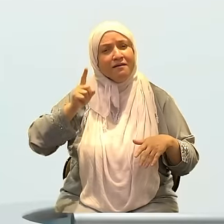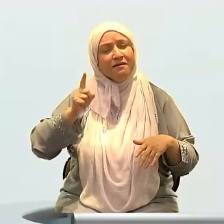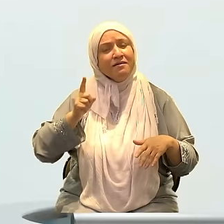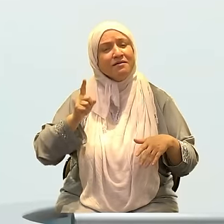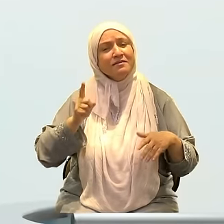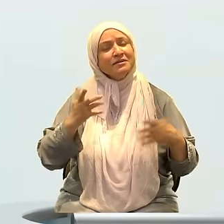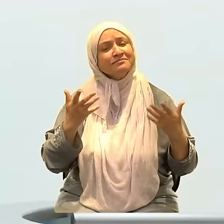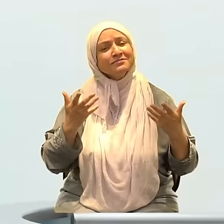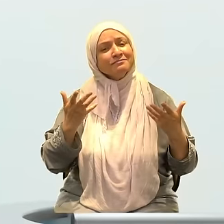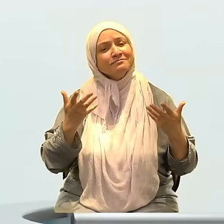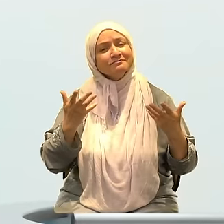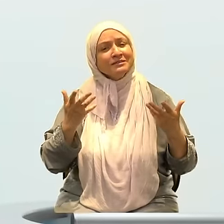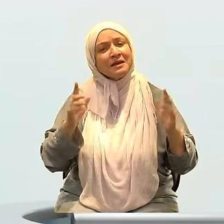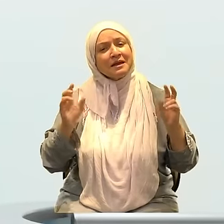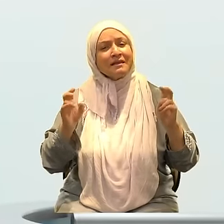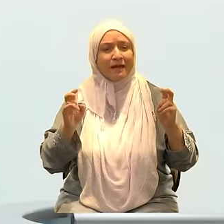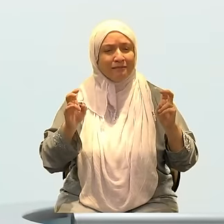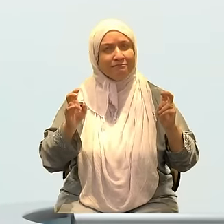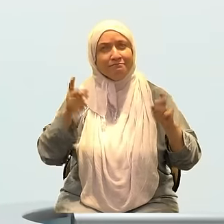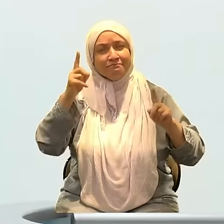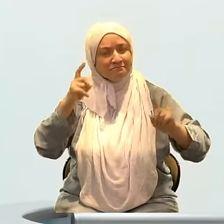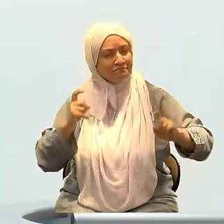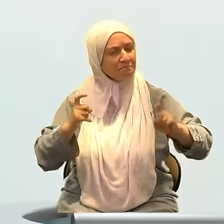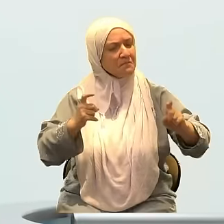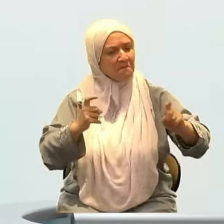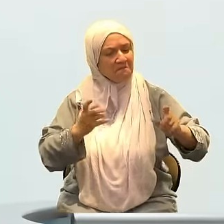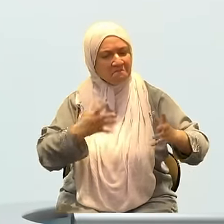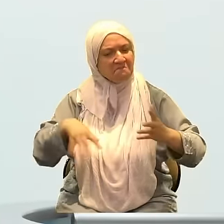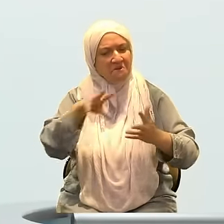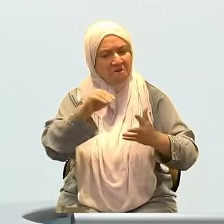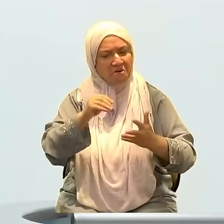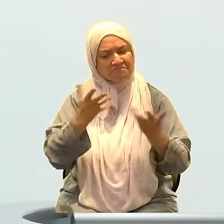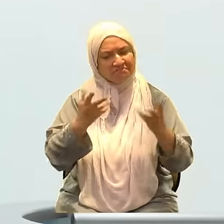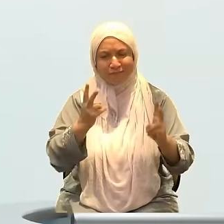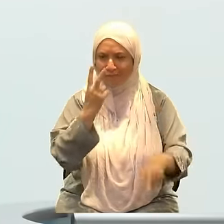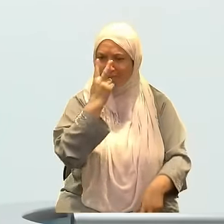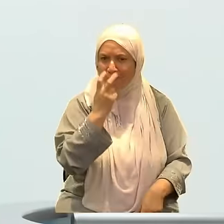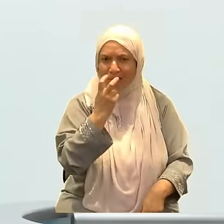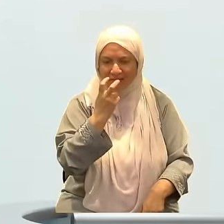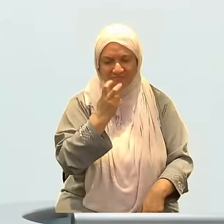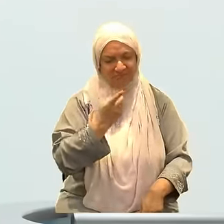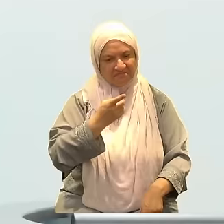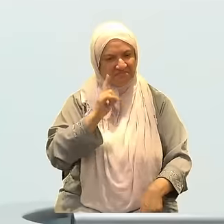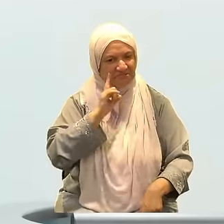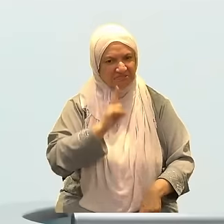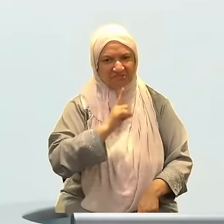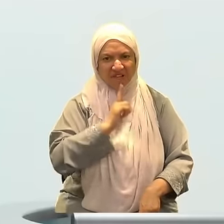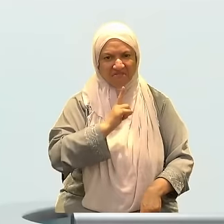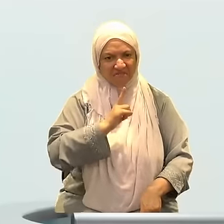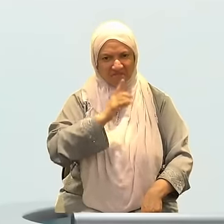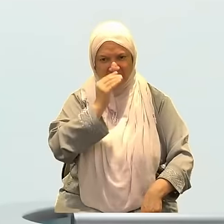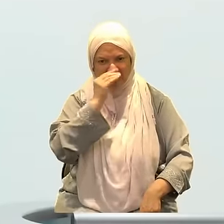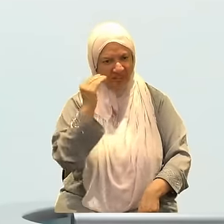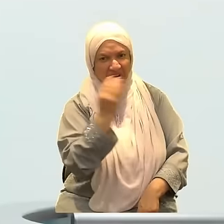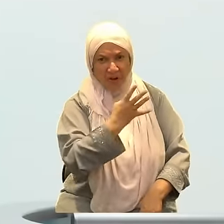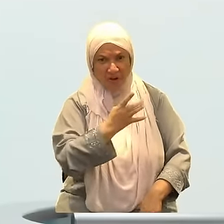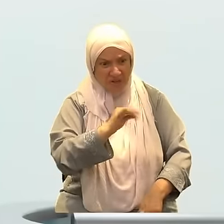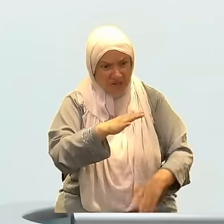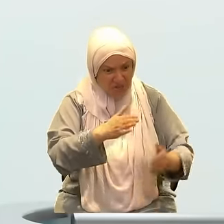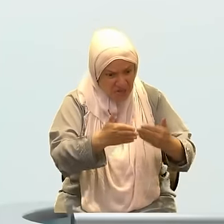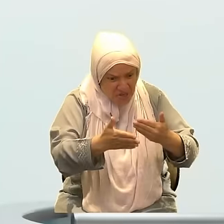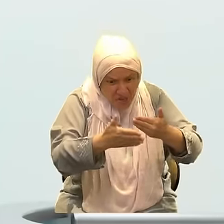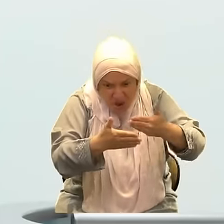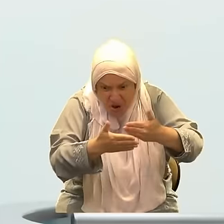are literally at your doorstep. The kafan is there. They're ready to pull you into the next step of this. And now you better inquire